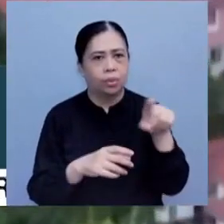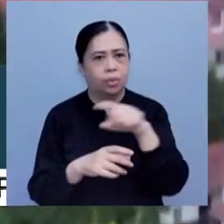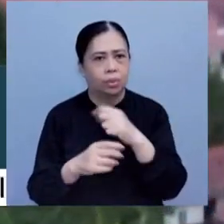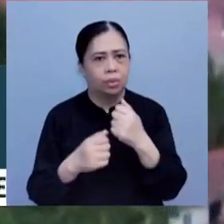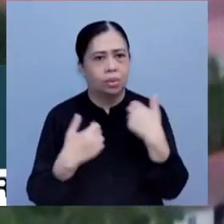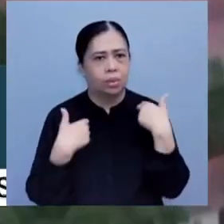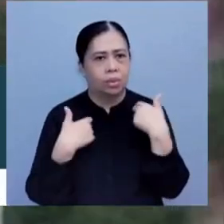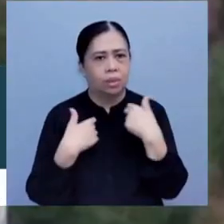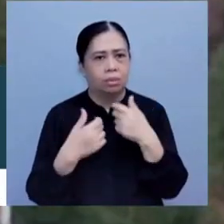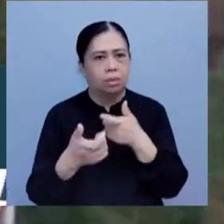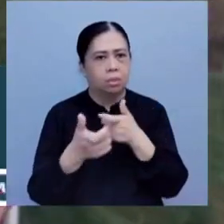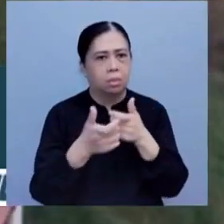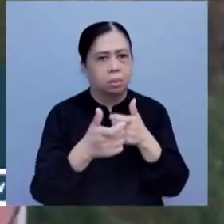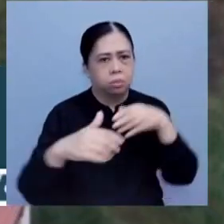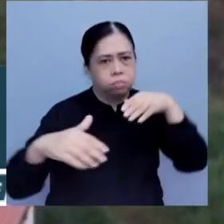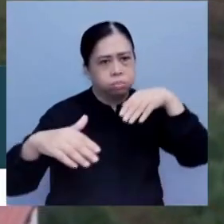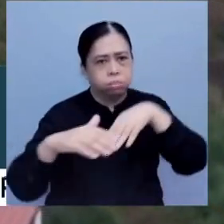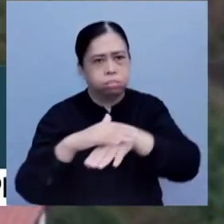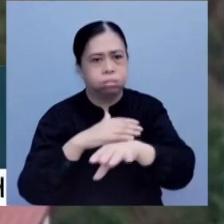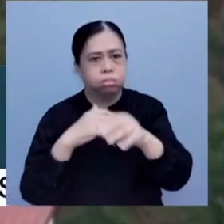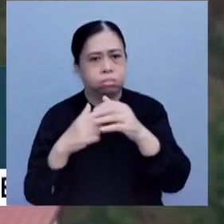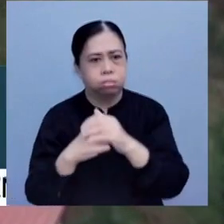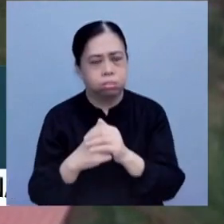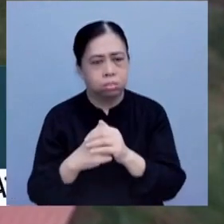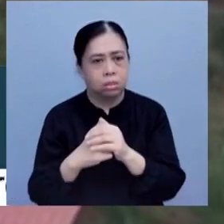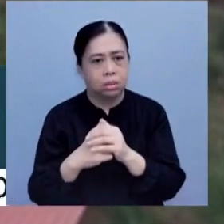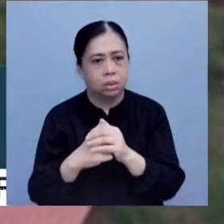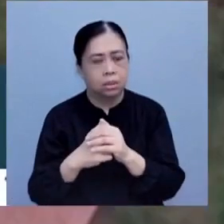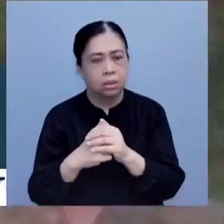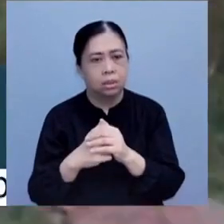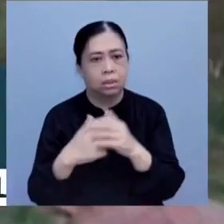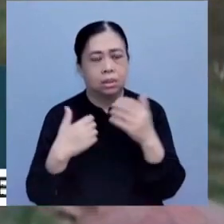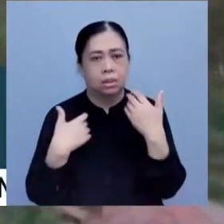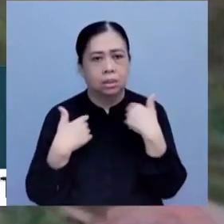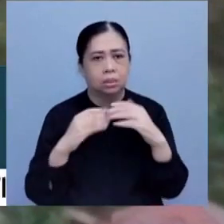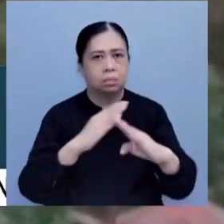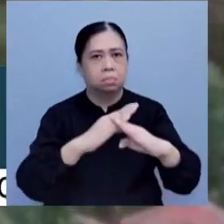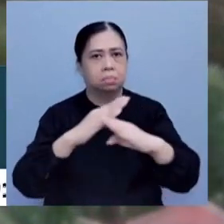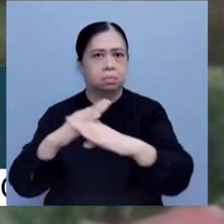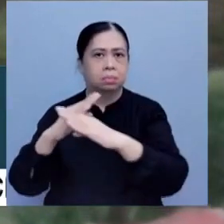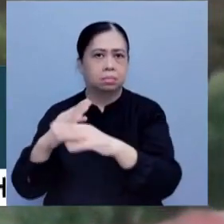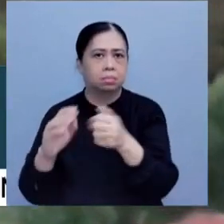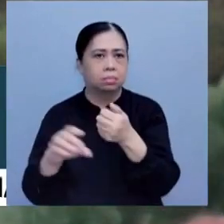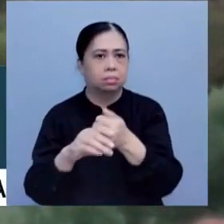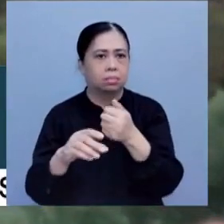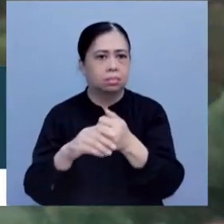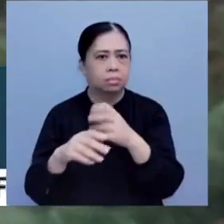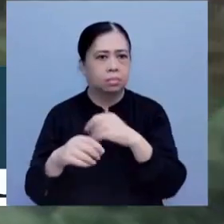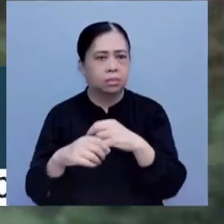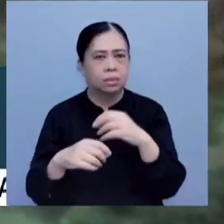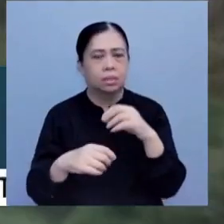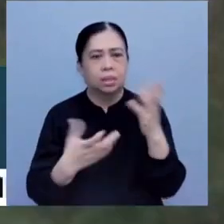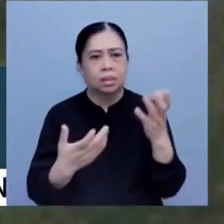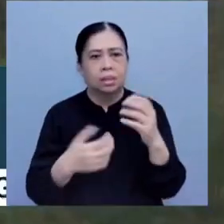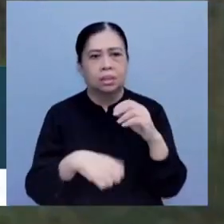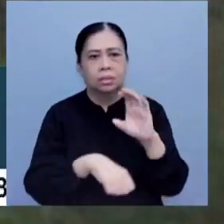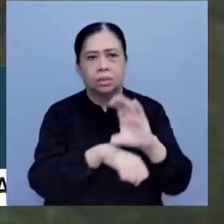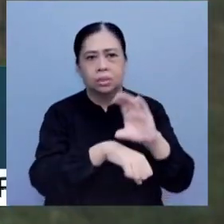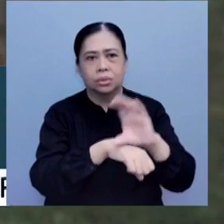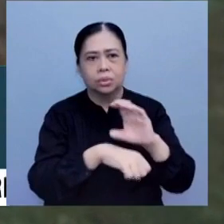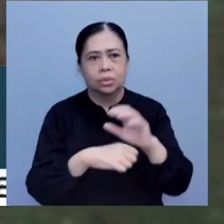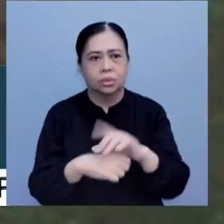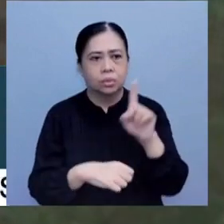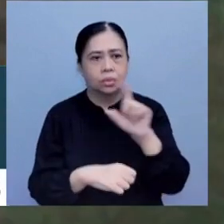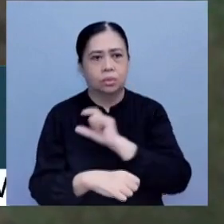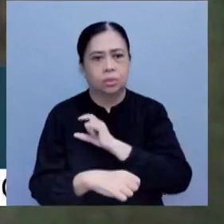vehicles stormed the village of Banska, battling police and barricading themselves in a Serb Orthodox monastery. One police